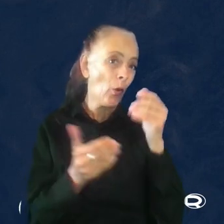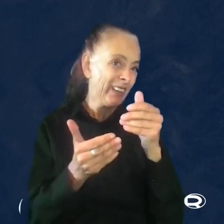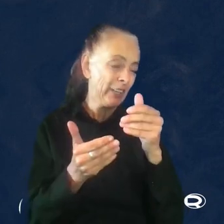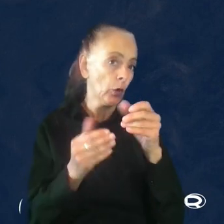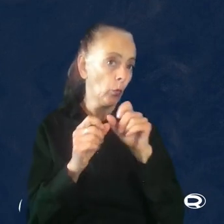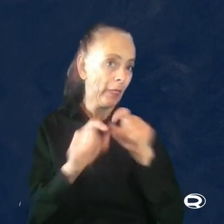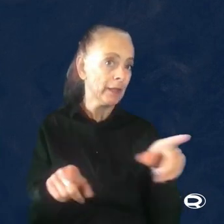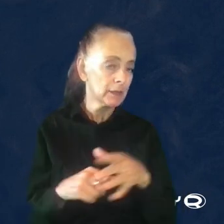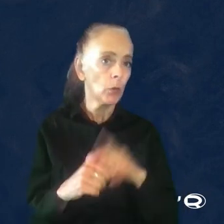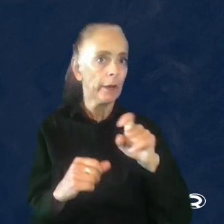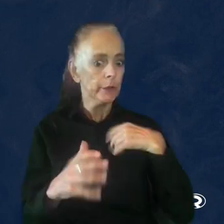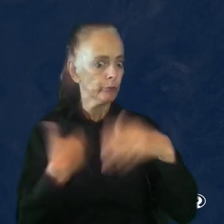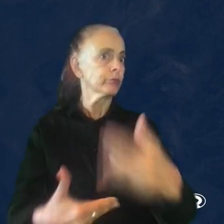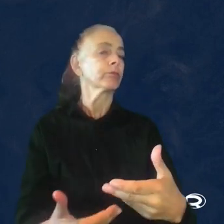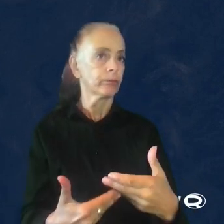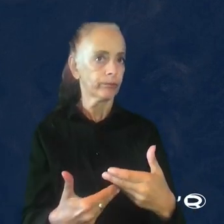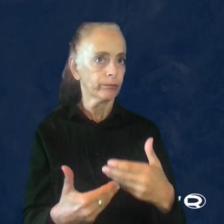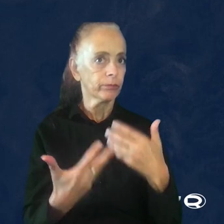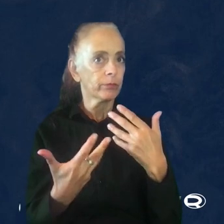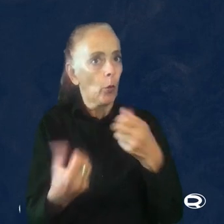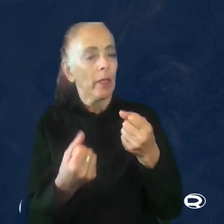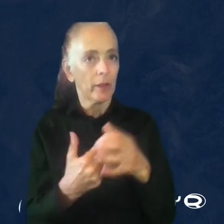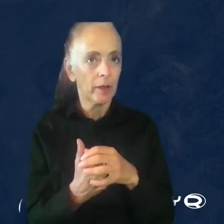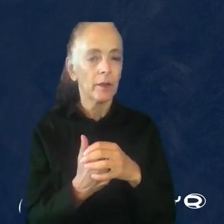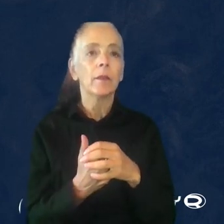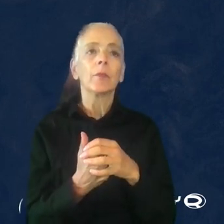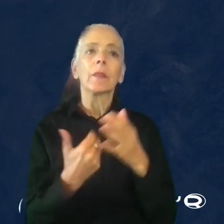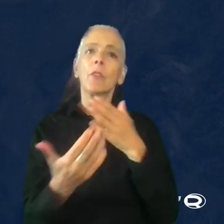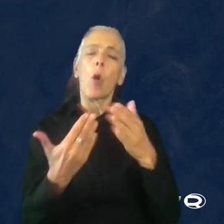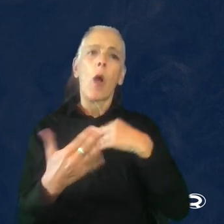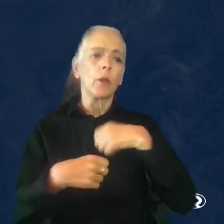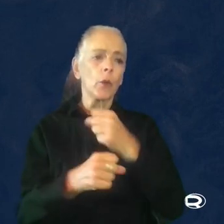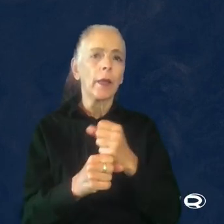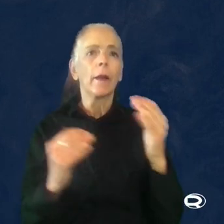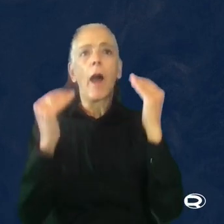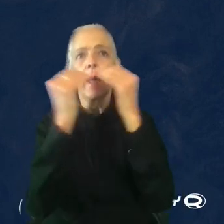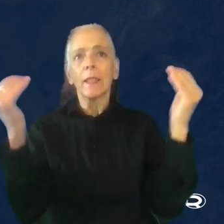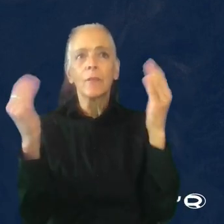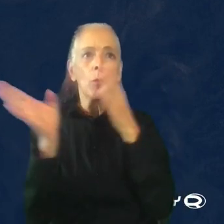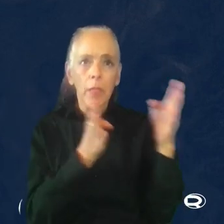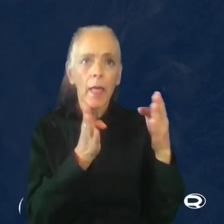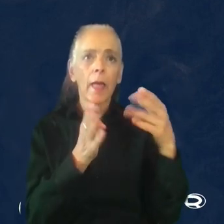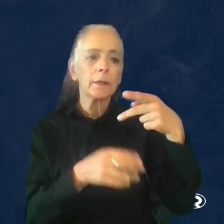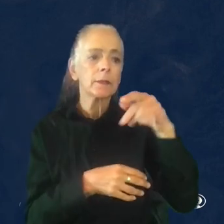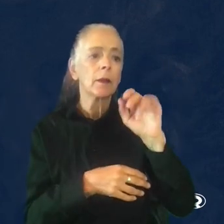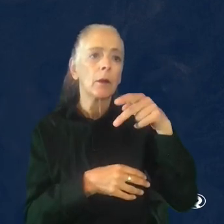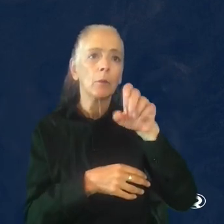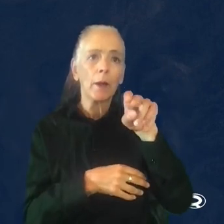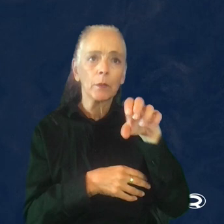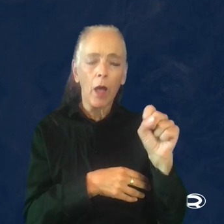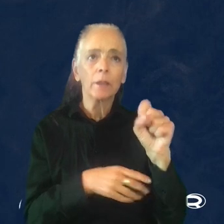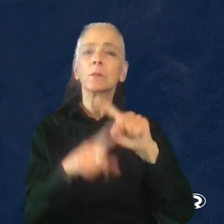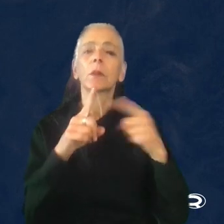to pick up quite quickly. Although I had created those high level plans and pipelines, I was much more focused